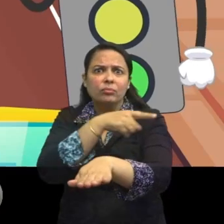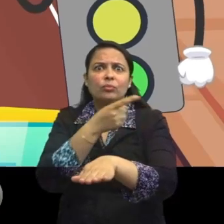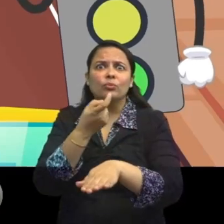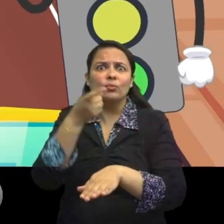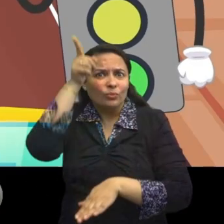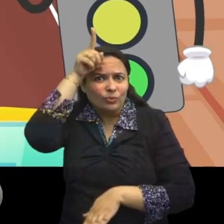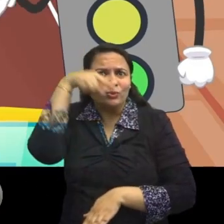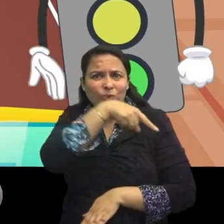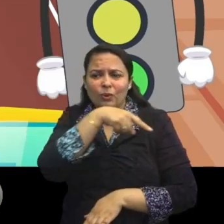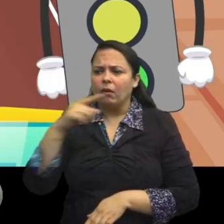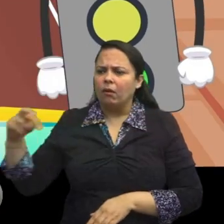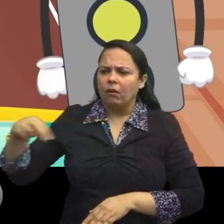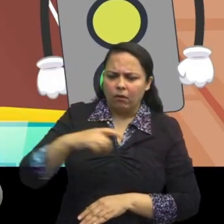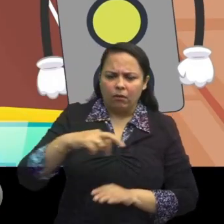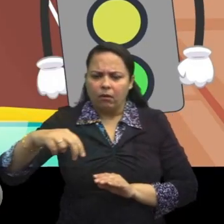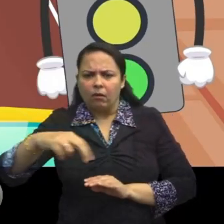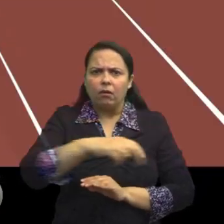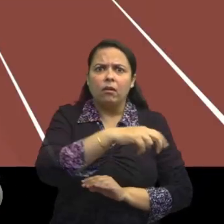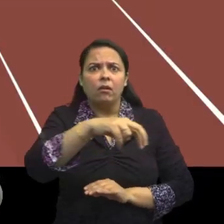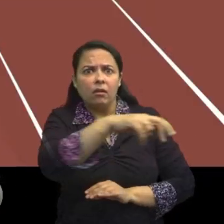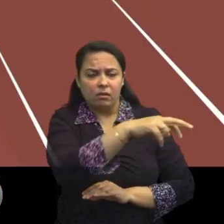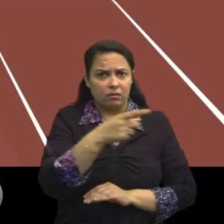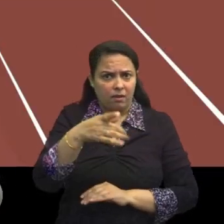to see Jojo walking past the car.